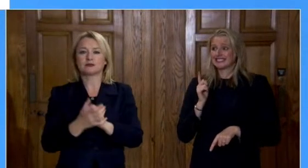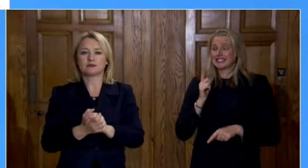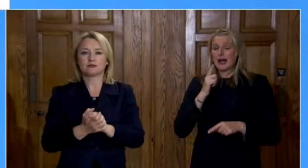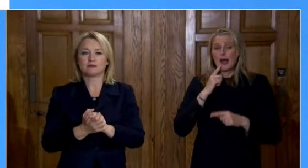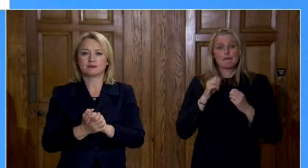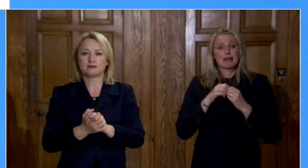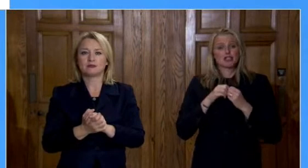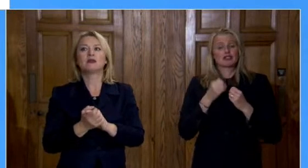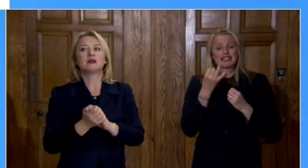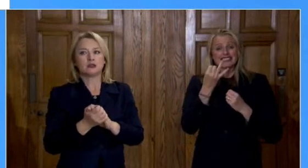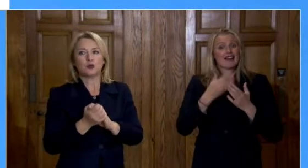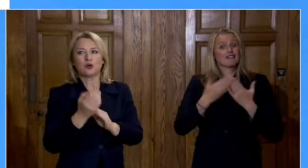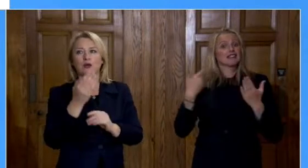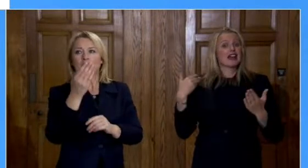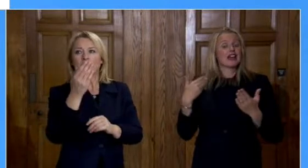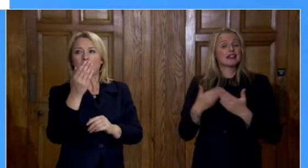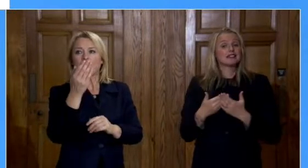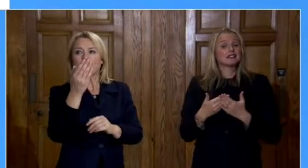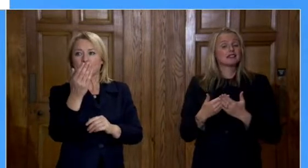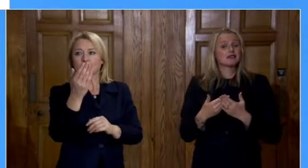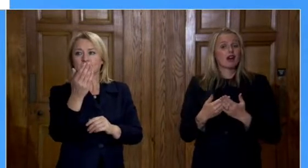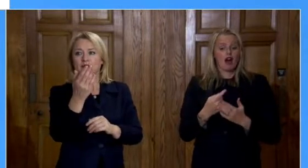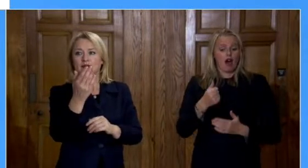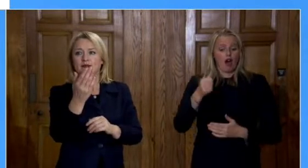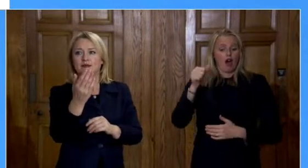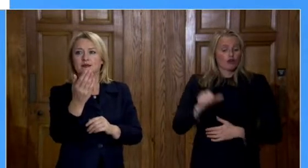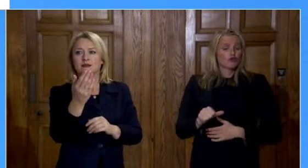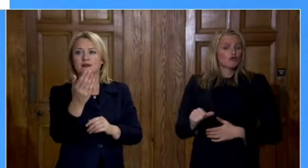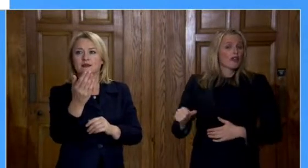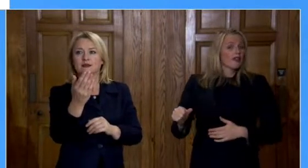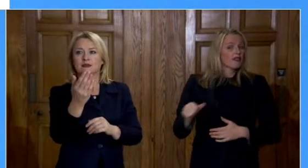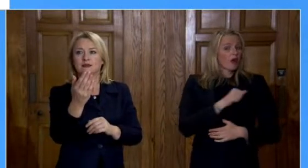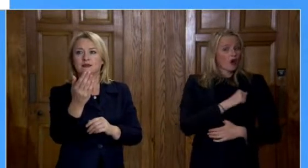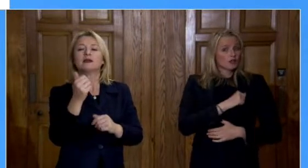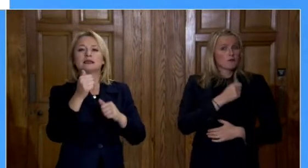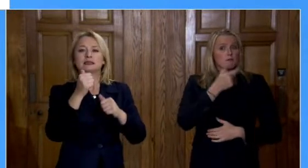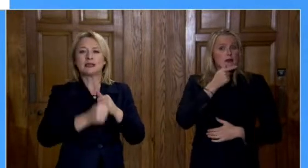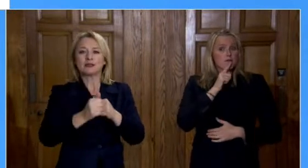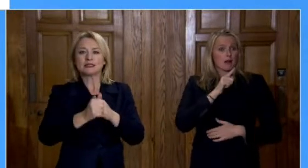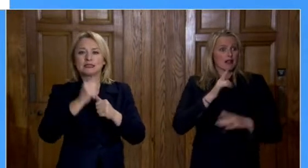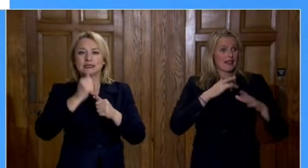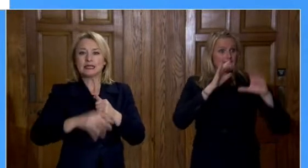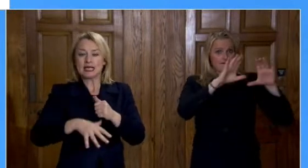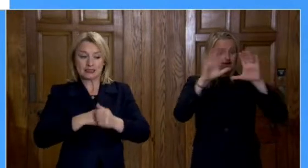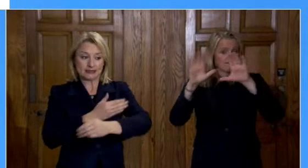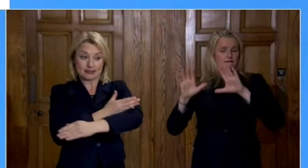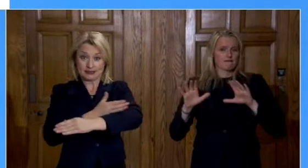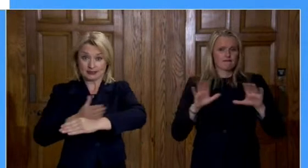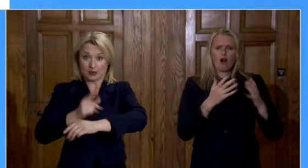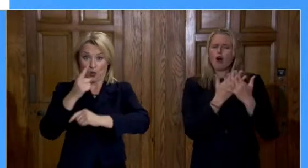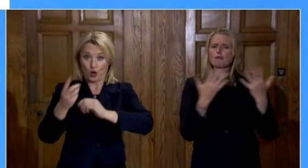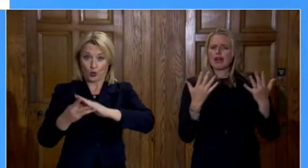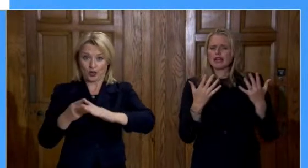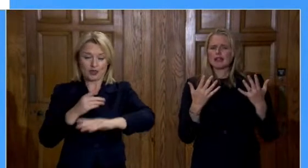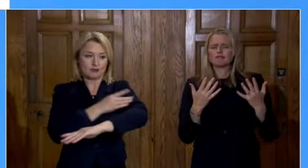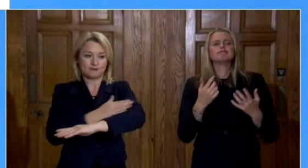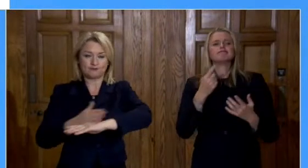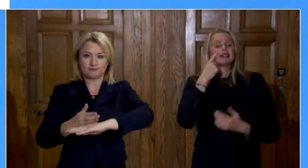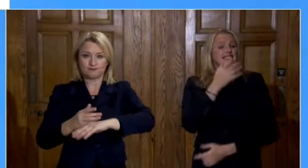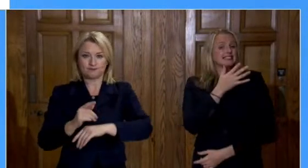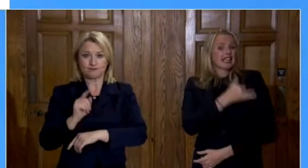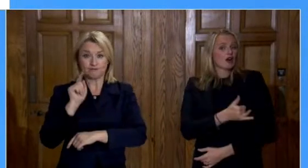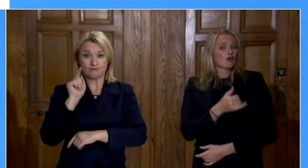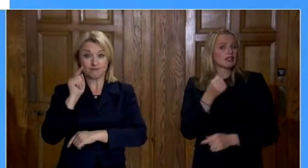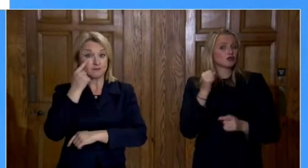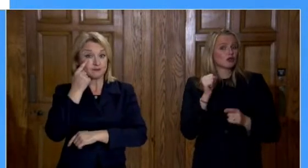numbers of cases per 100,000 of the population by local government district. Derry City and